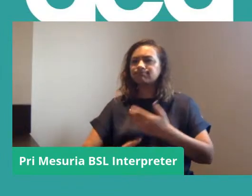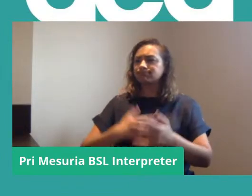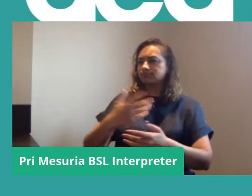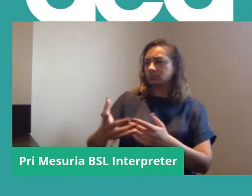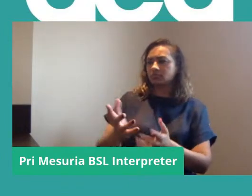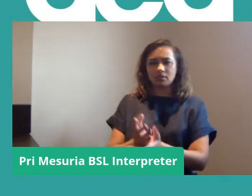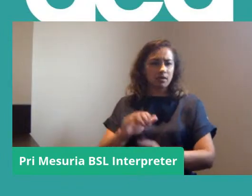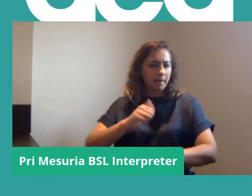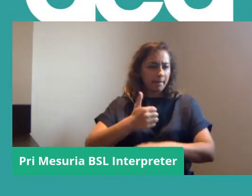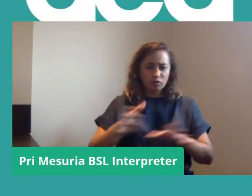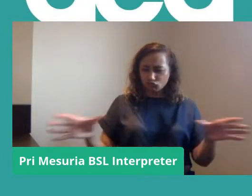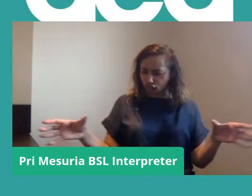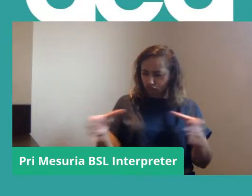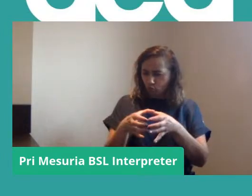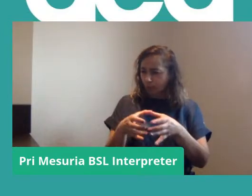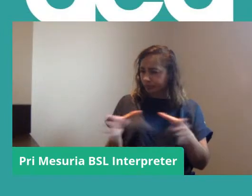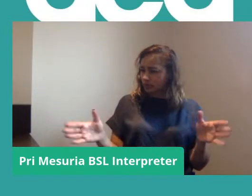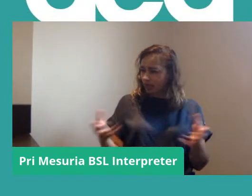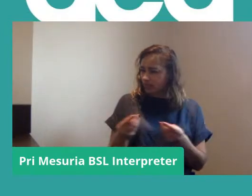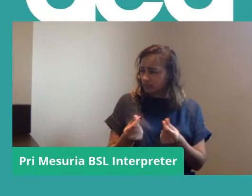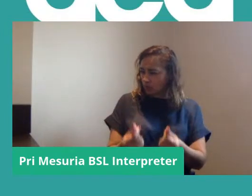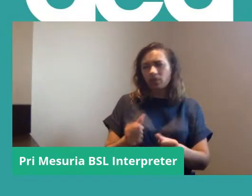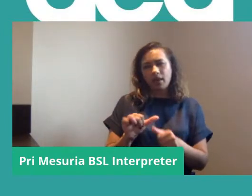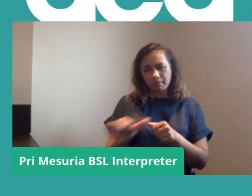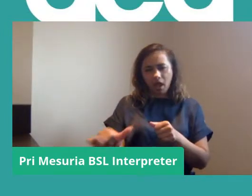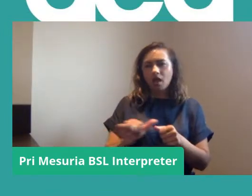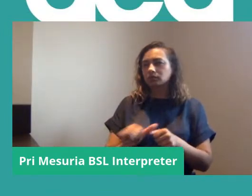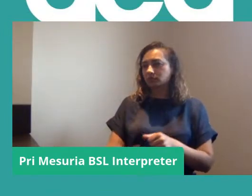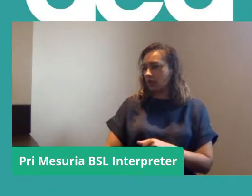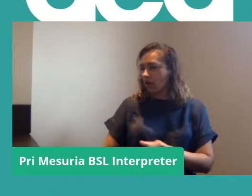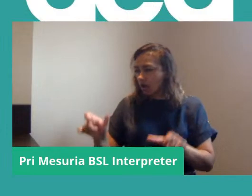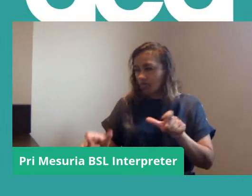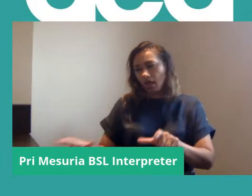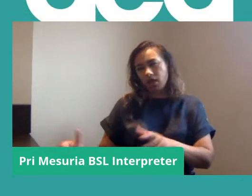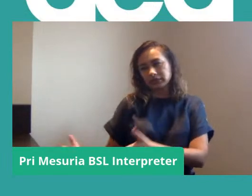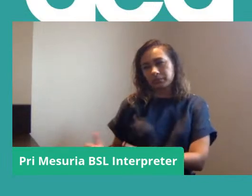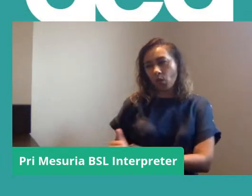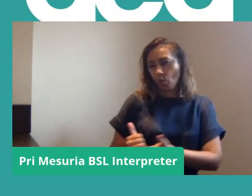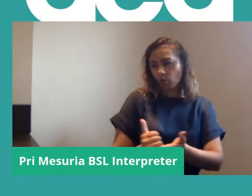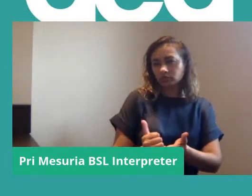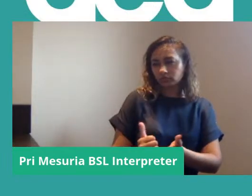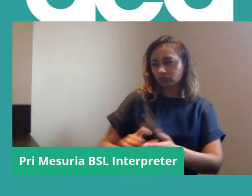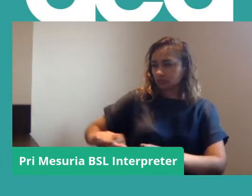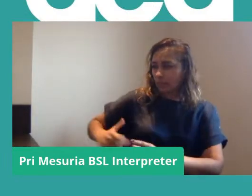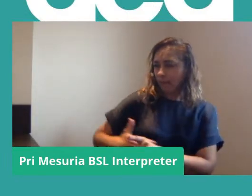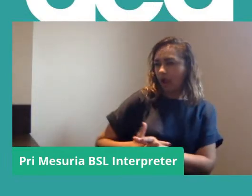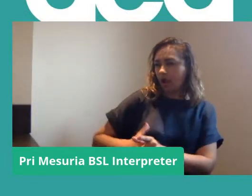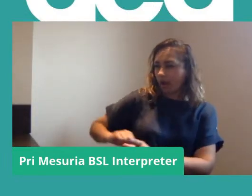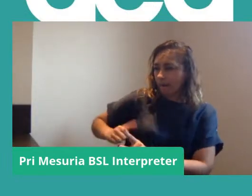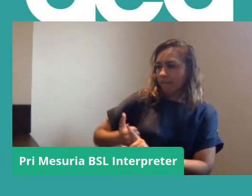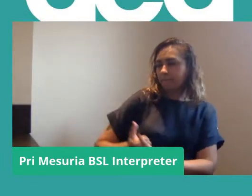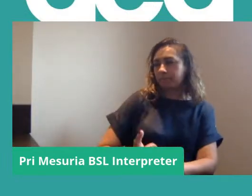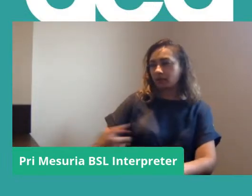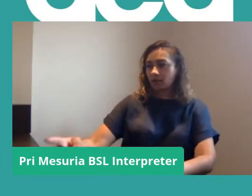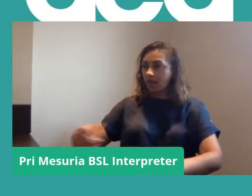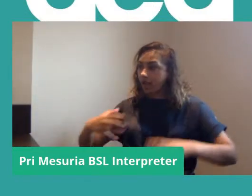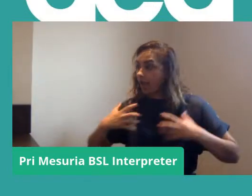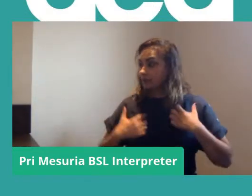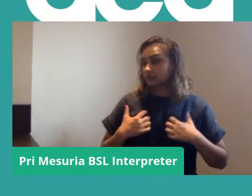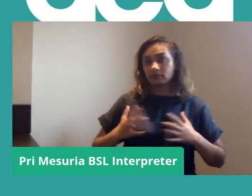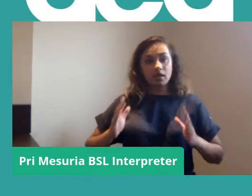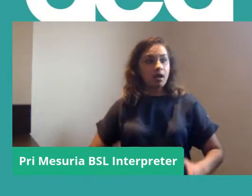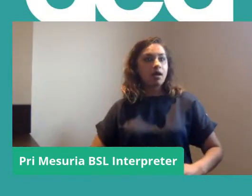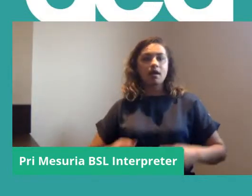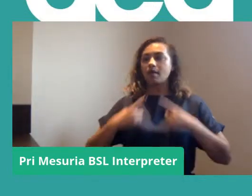base group of activists there and active, not just simply saying it, saying